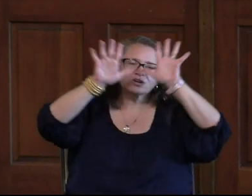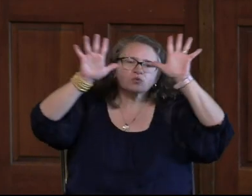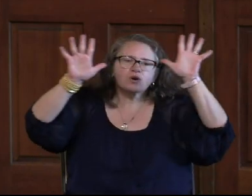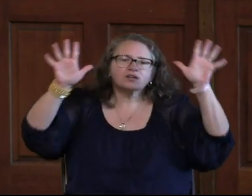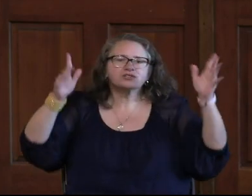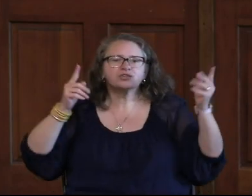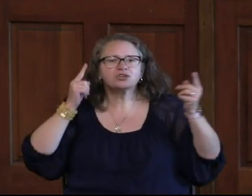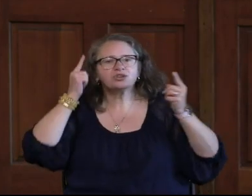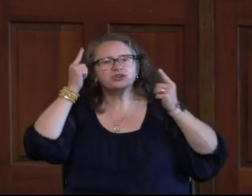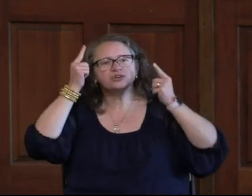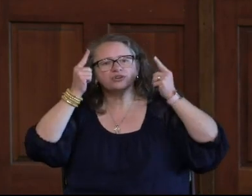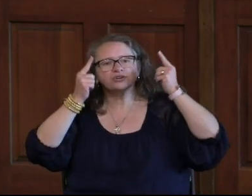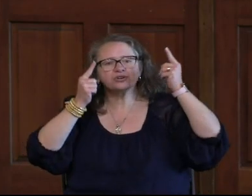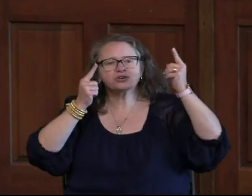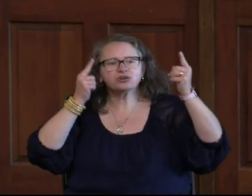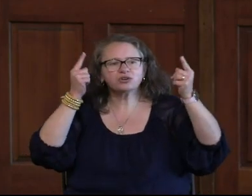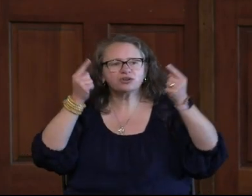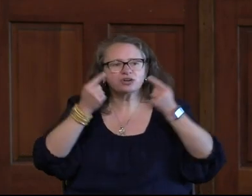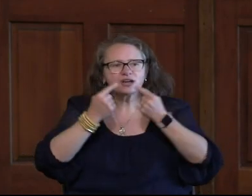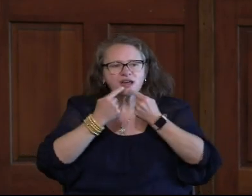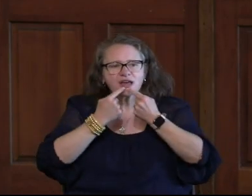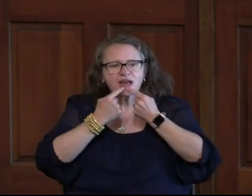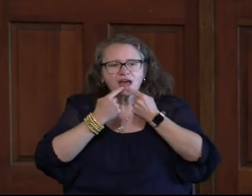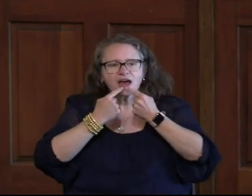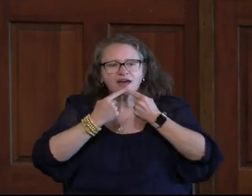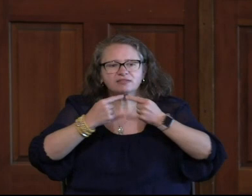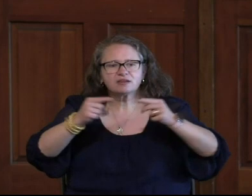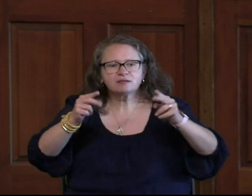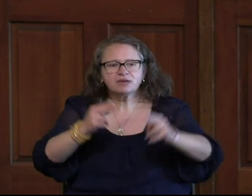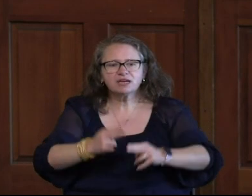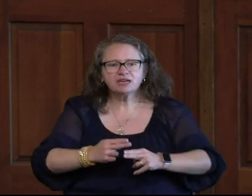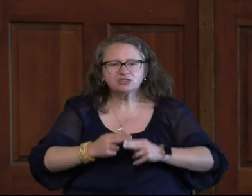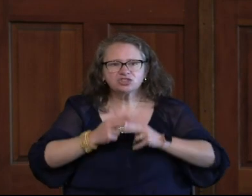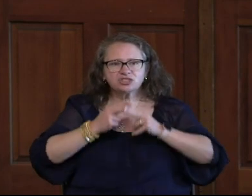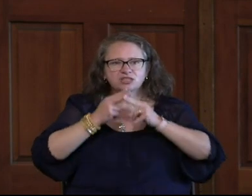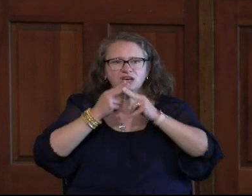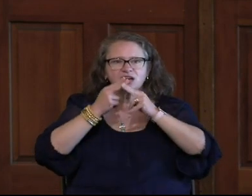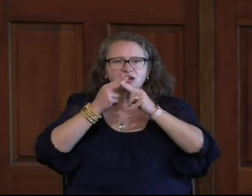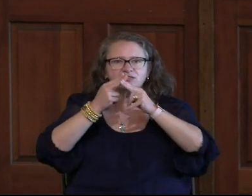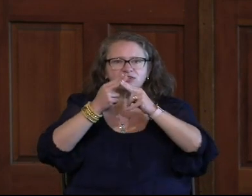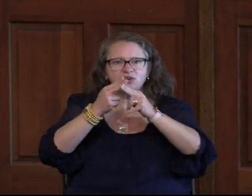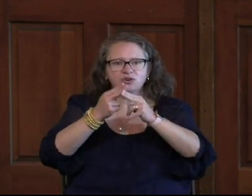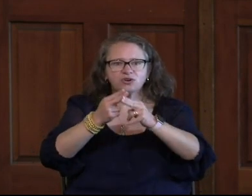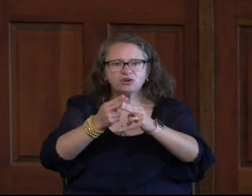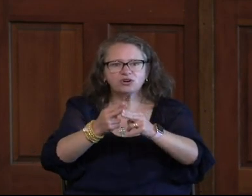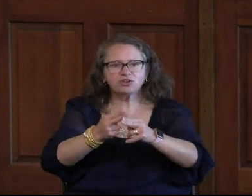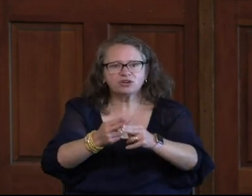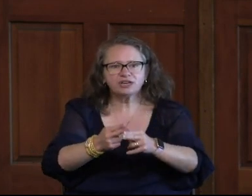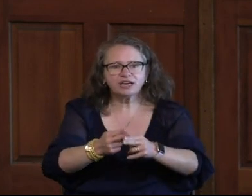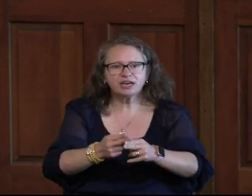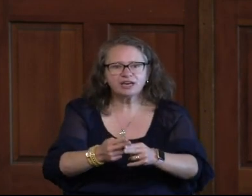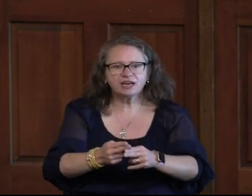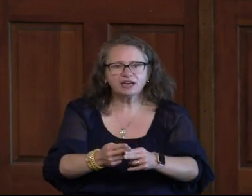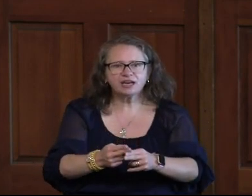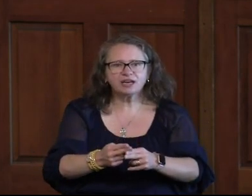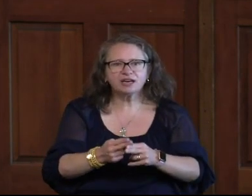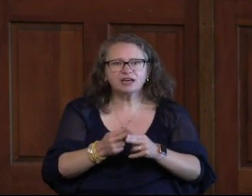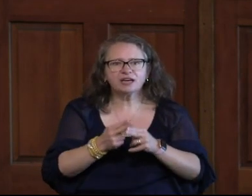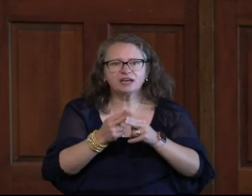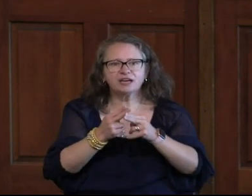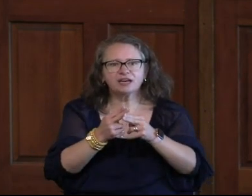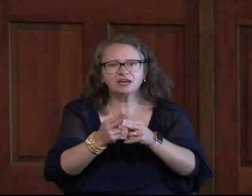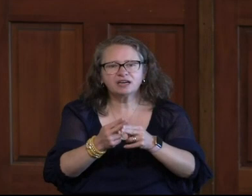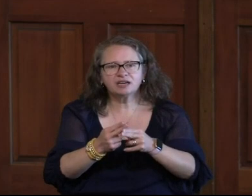all struck wonder, At the mention of your name.